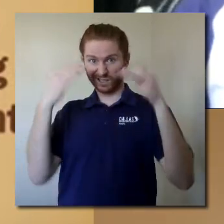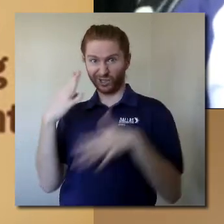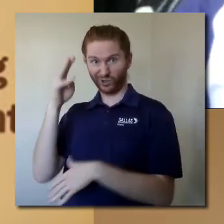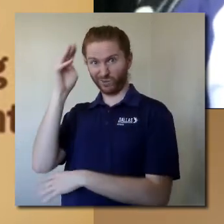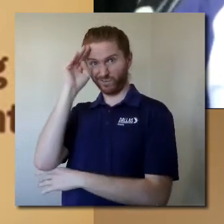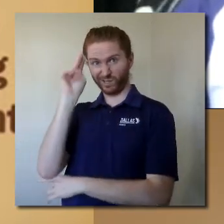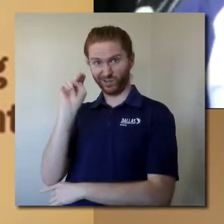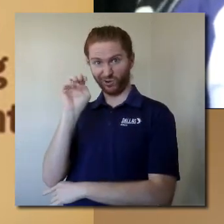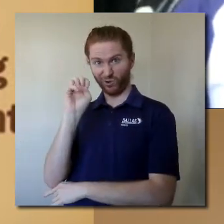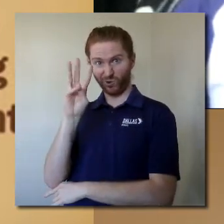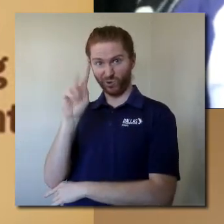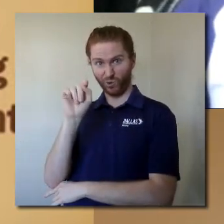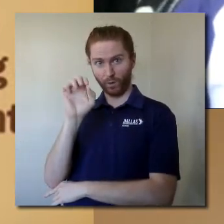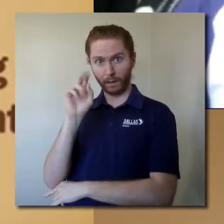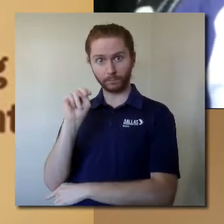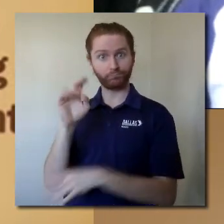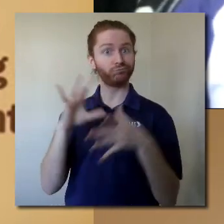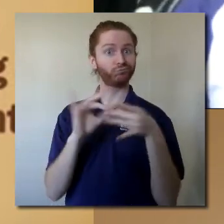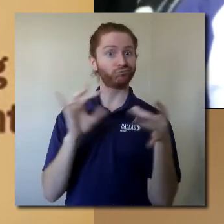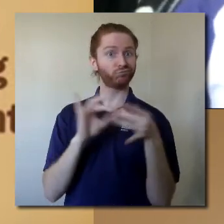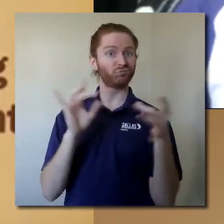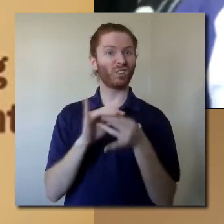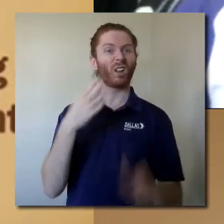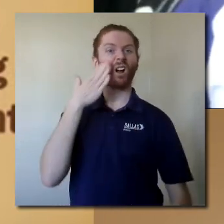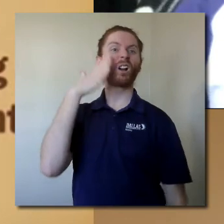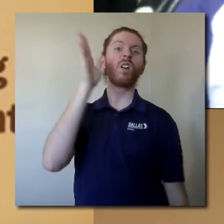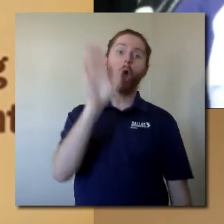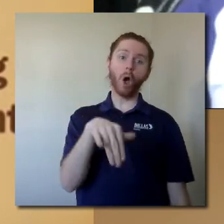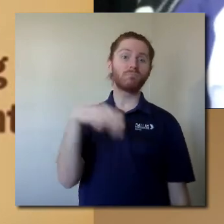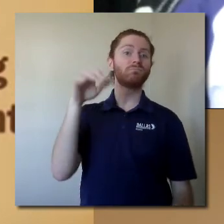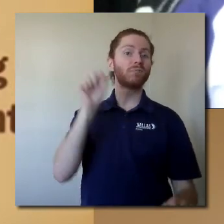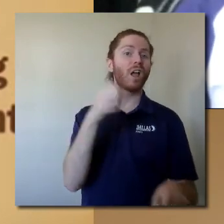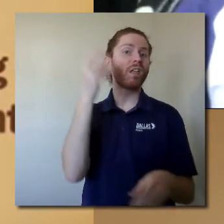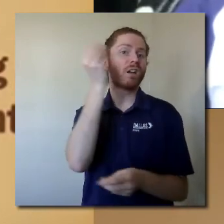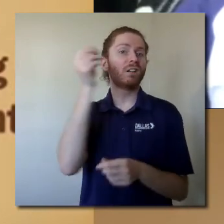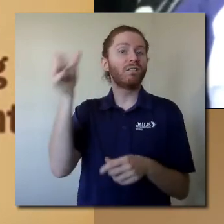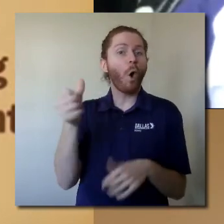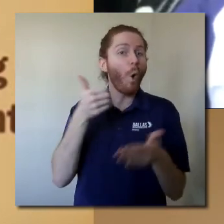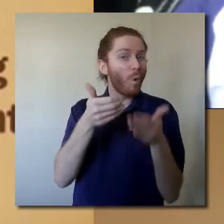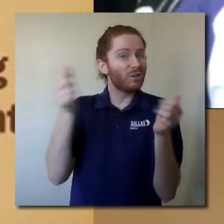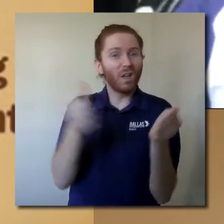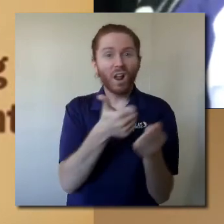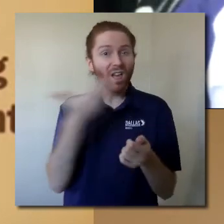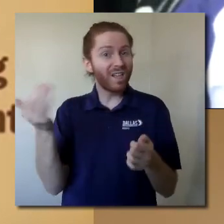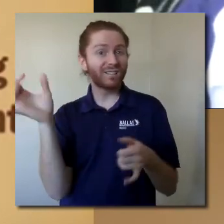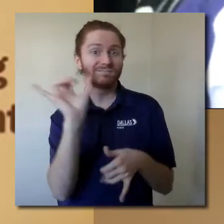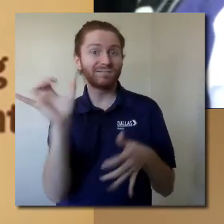you know, you can think of almost everything as a science experiment. can't do